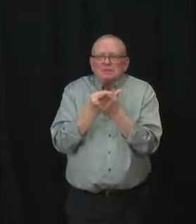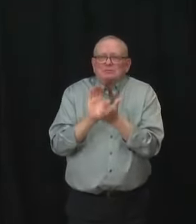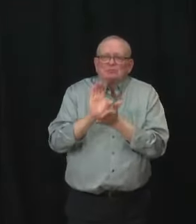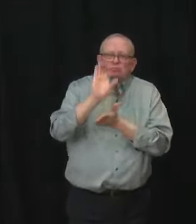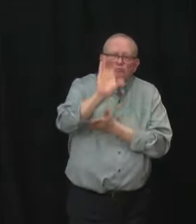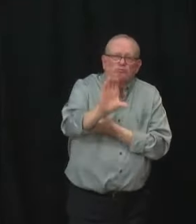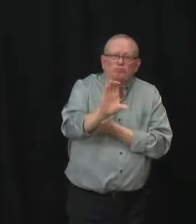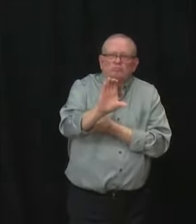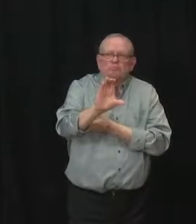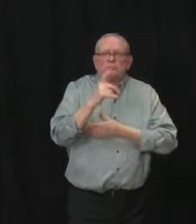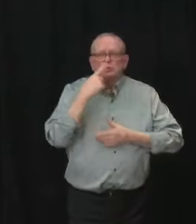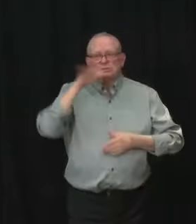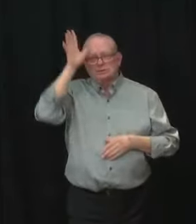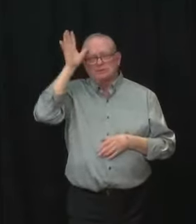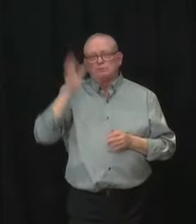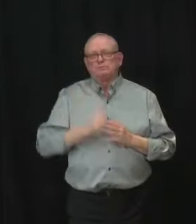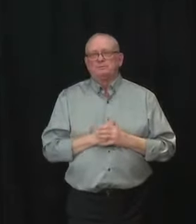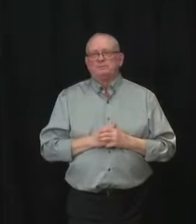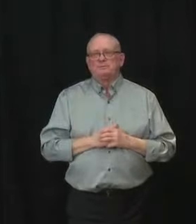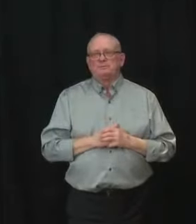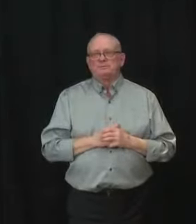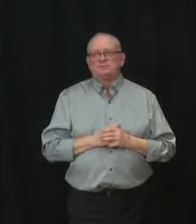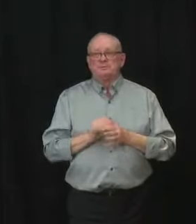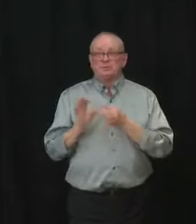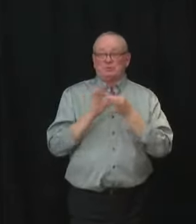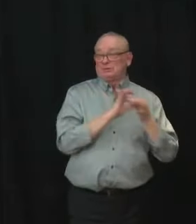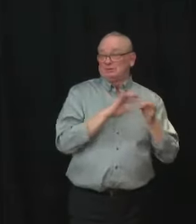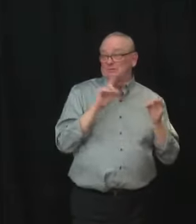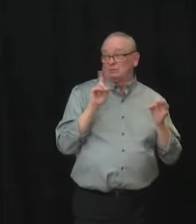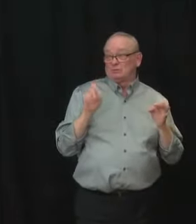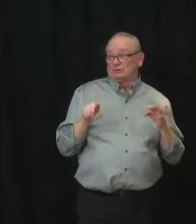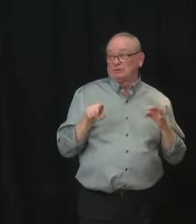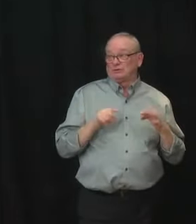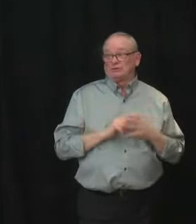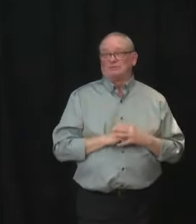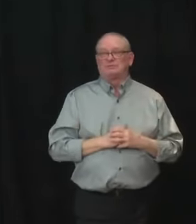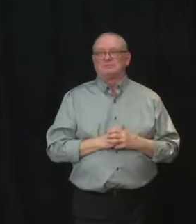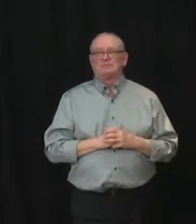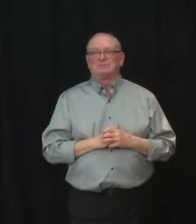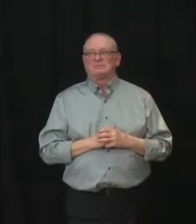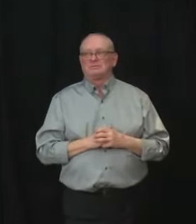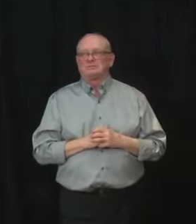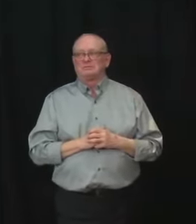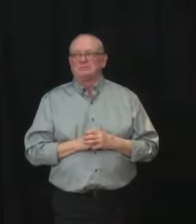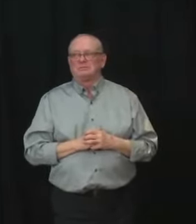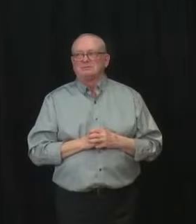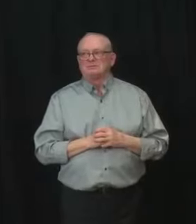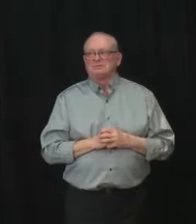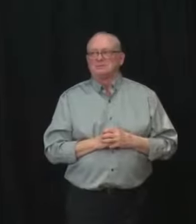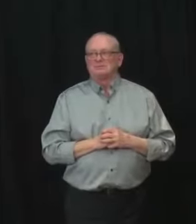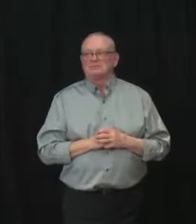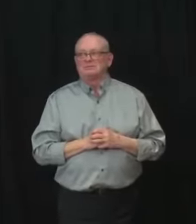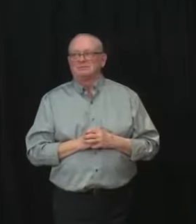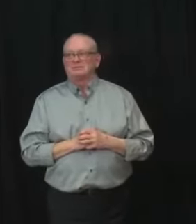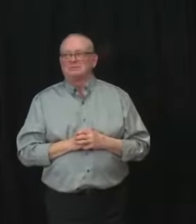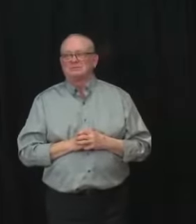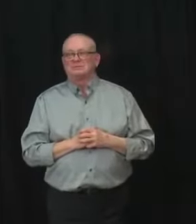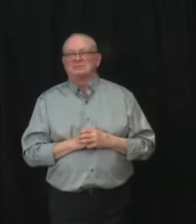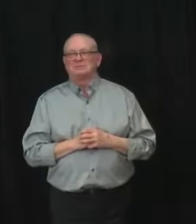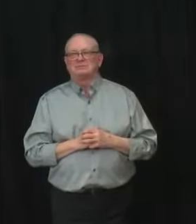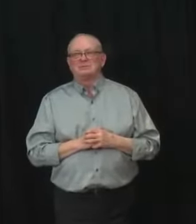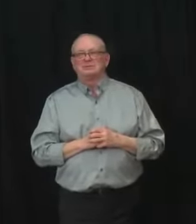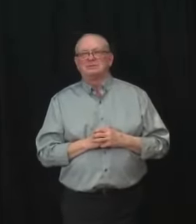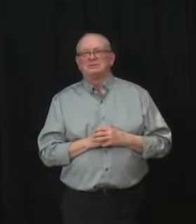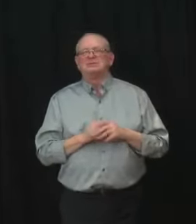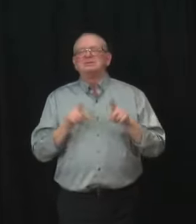Thank you Minister and do you have a follow-up? I do thanks um just to to go back to that same subject uh you know one